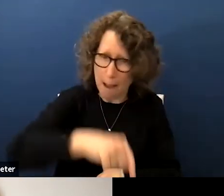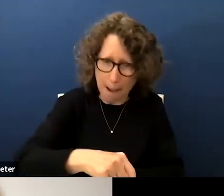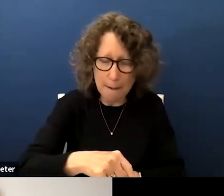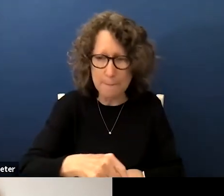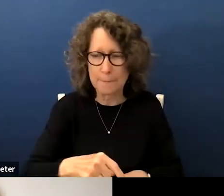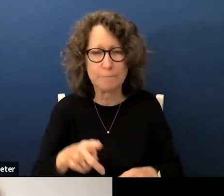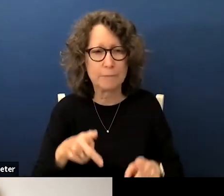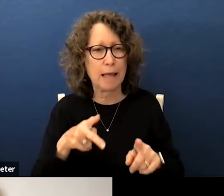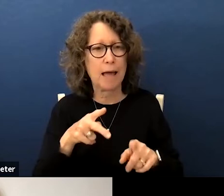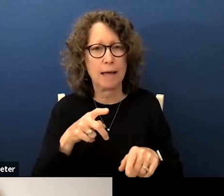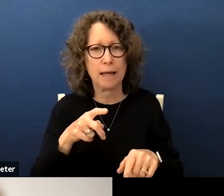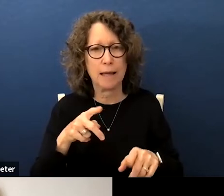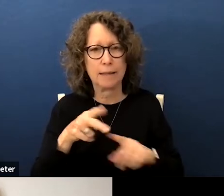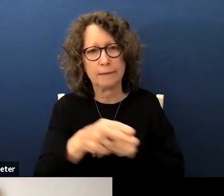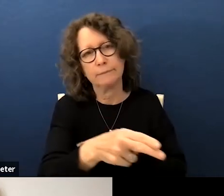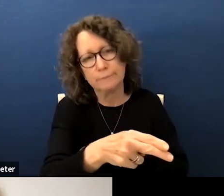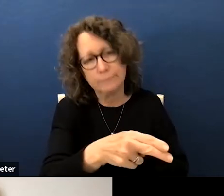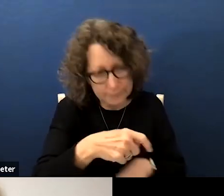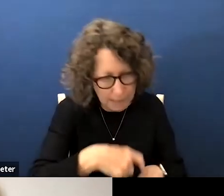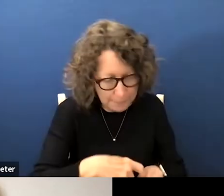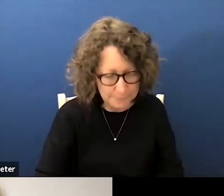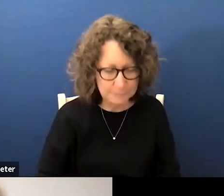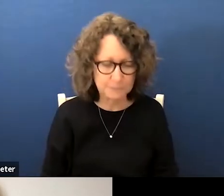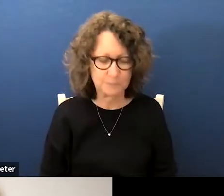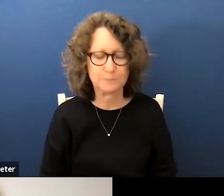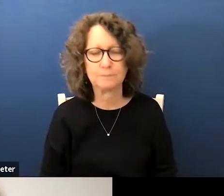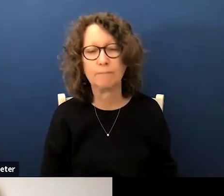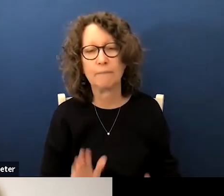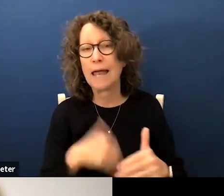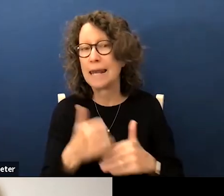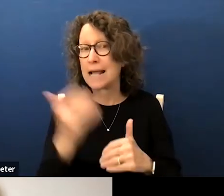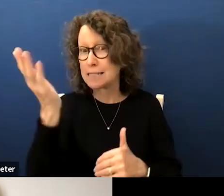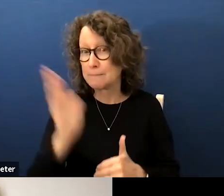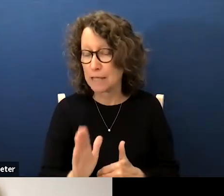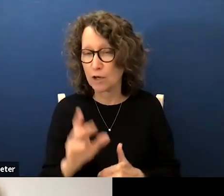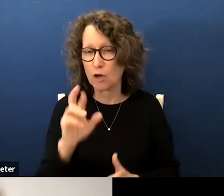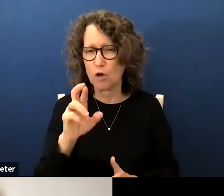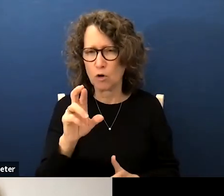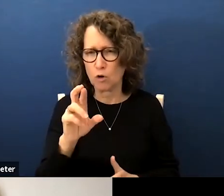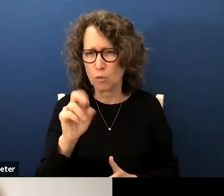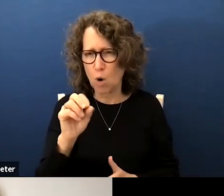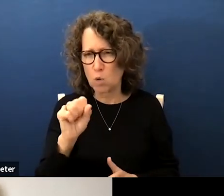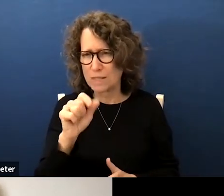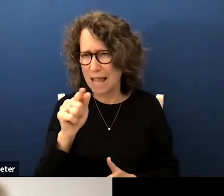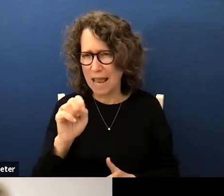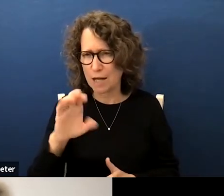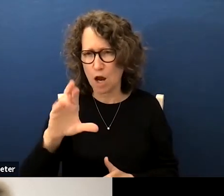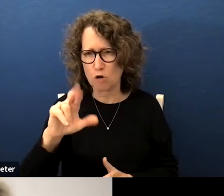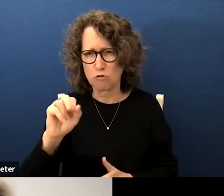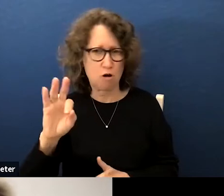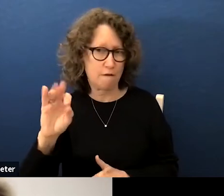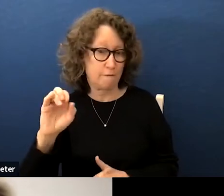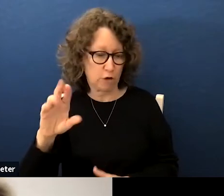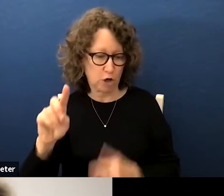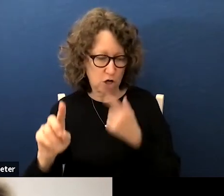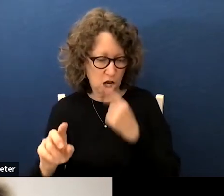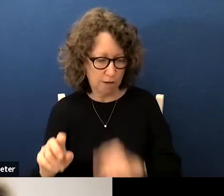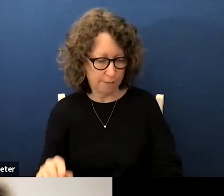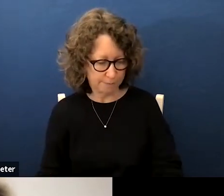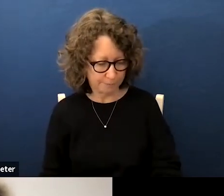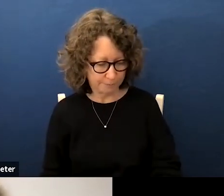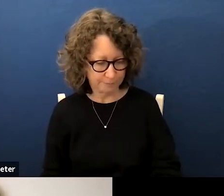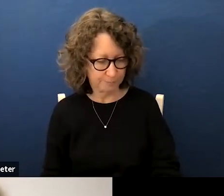to be investigated thank you next speaker is roseanne crafford good